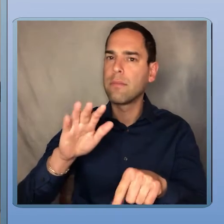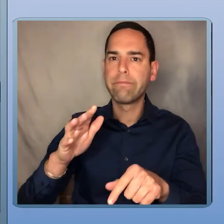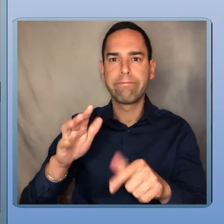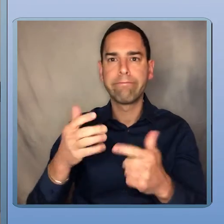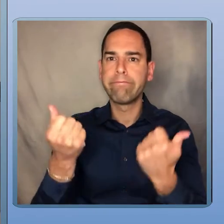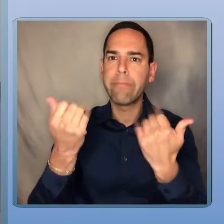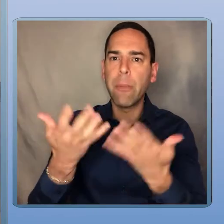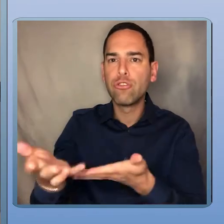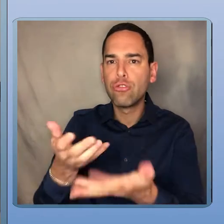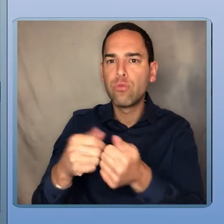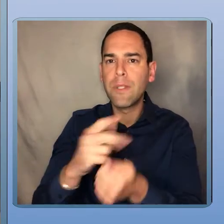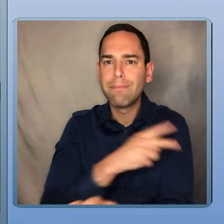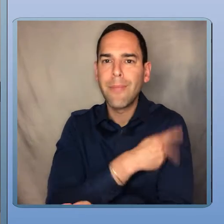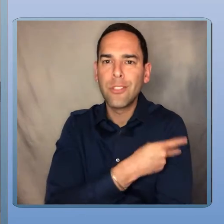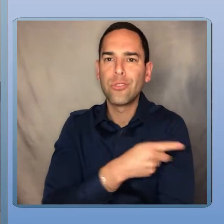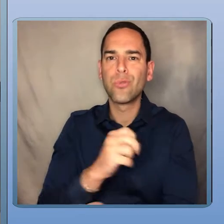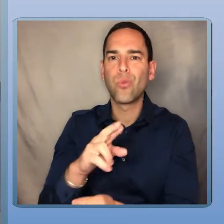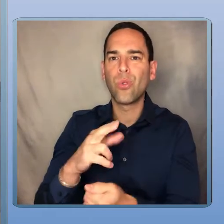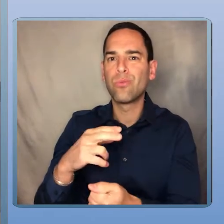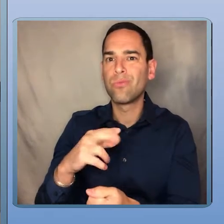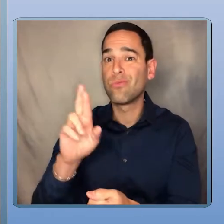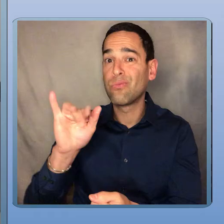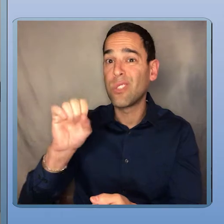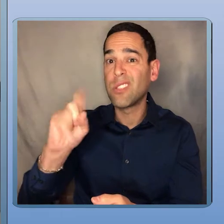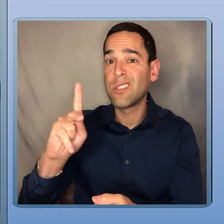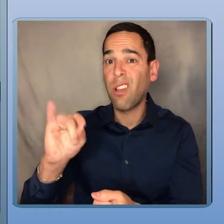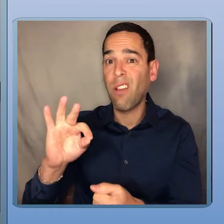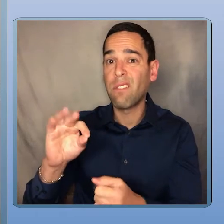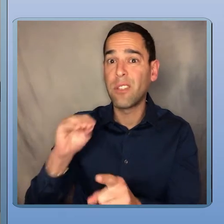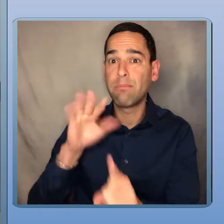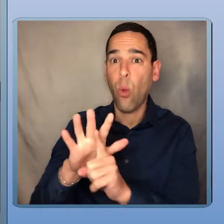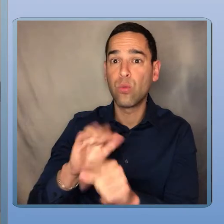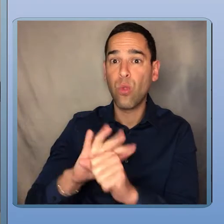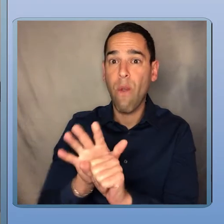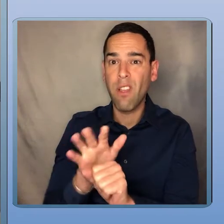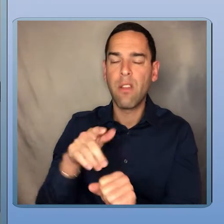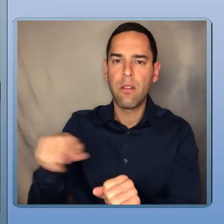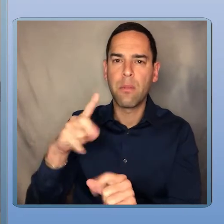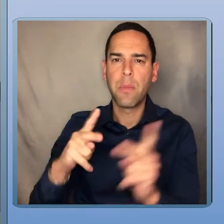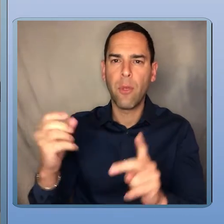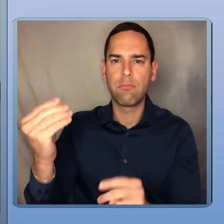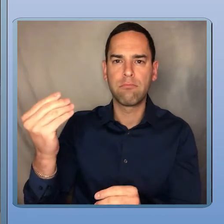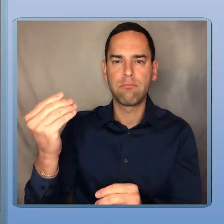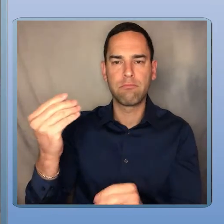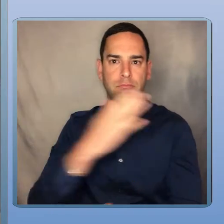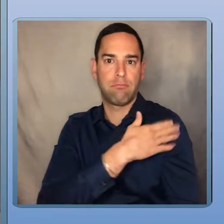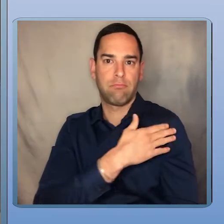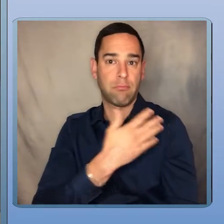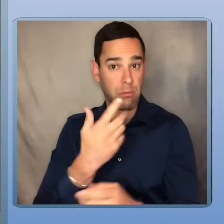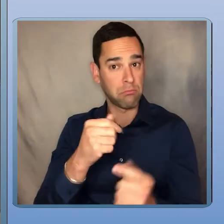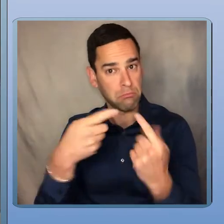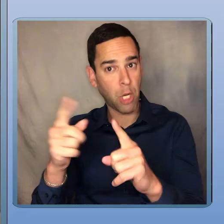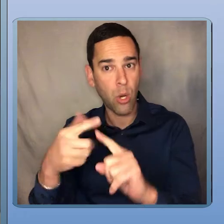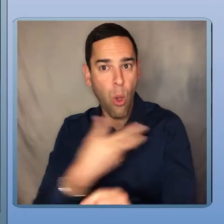with patients but even potentially risk of being exposed to COVID those people you know got notifications first that they could schedule. I received a